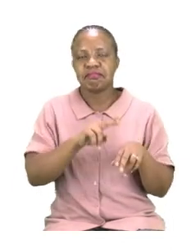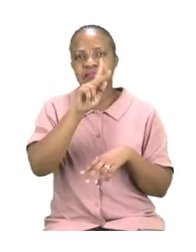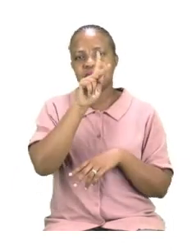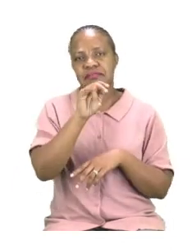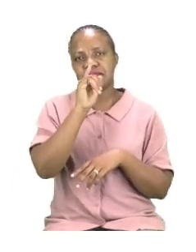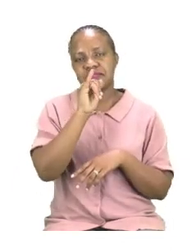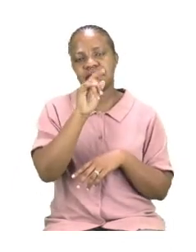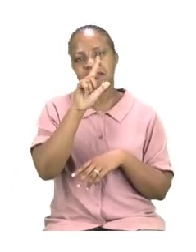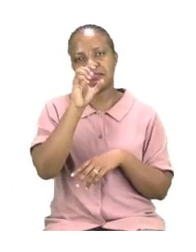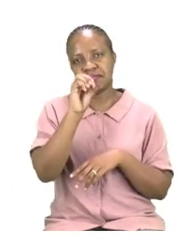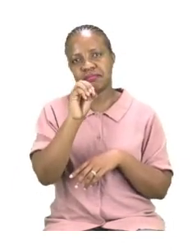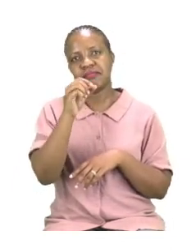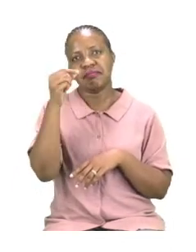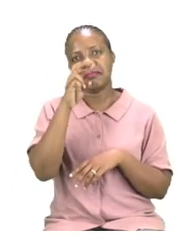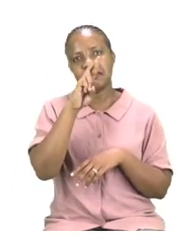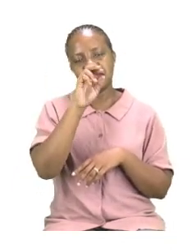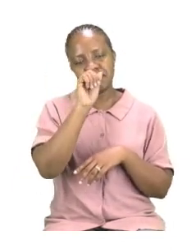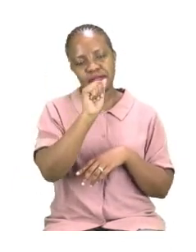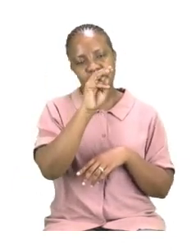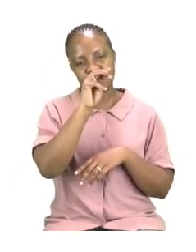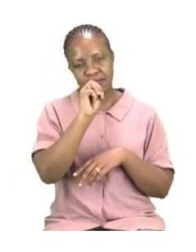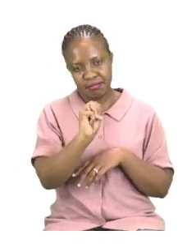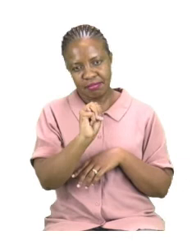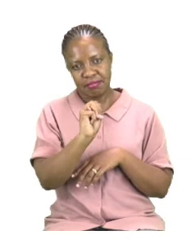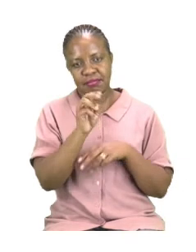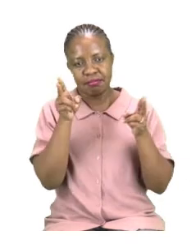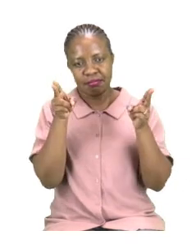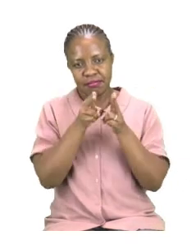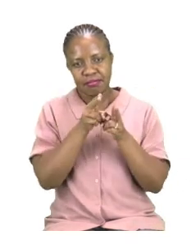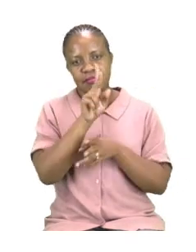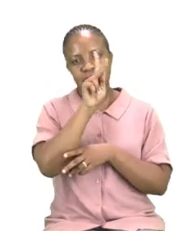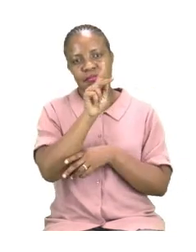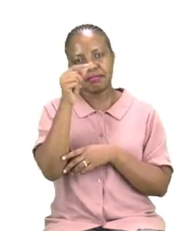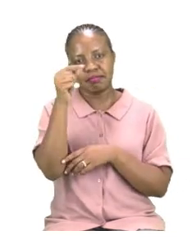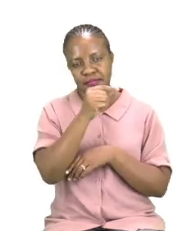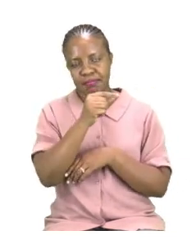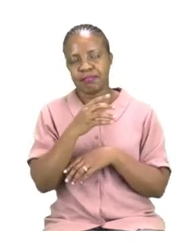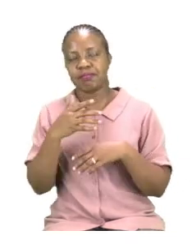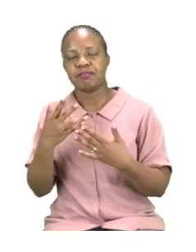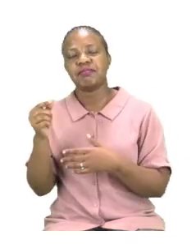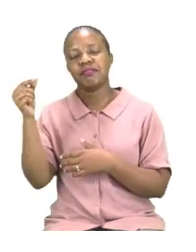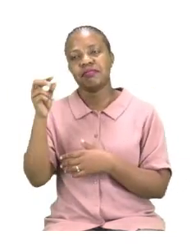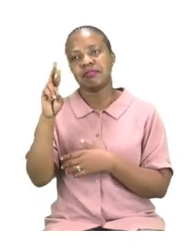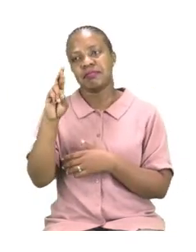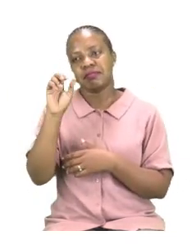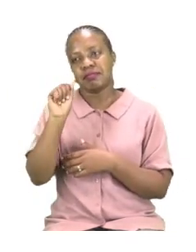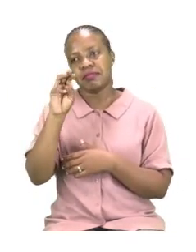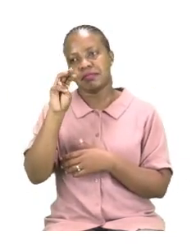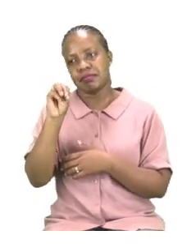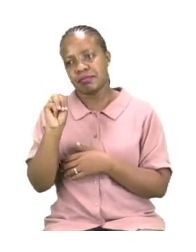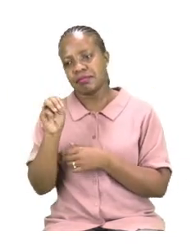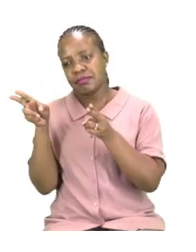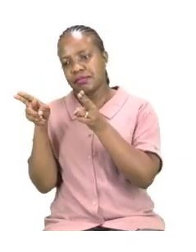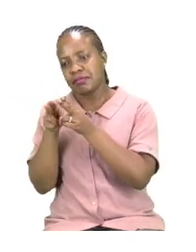or grams which is represented by g. The first